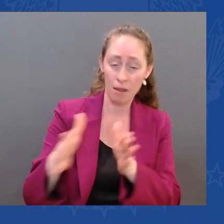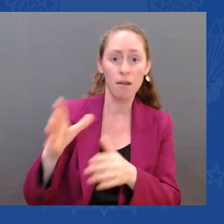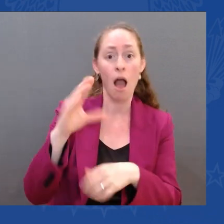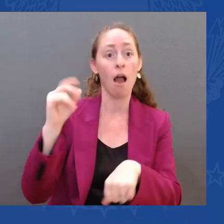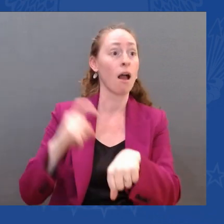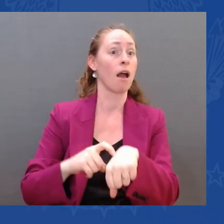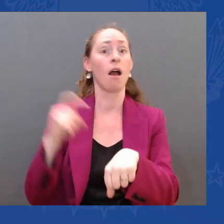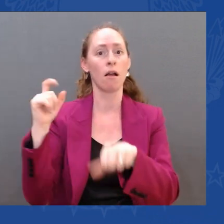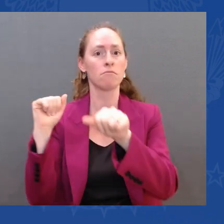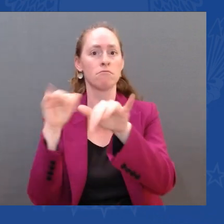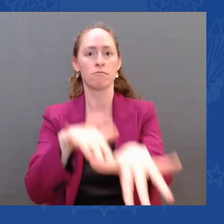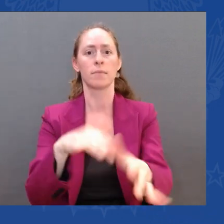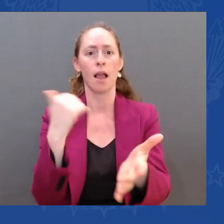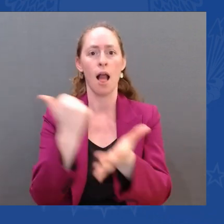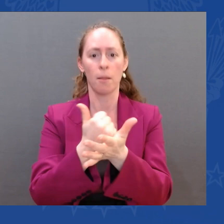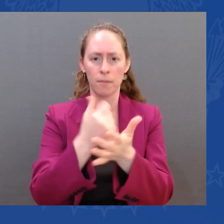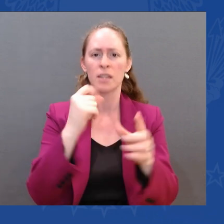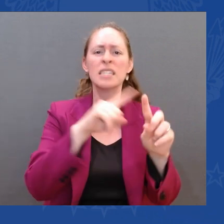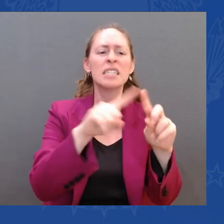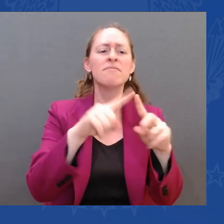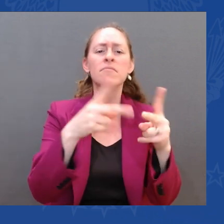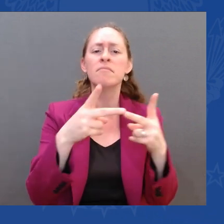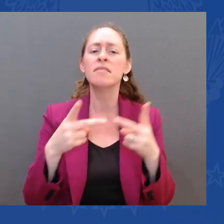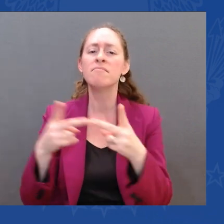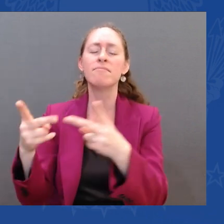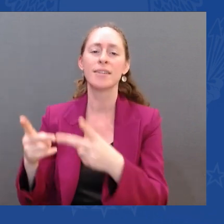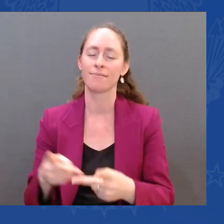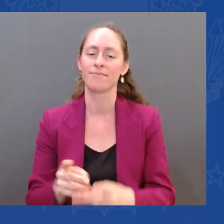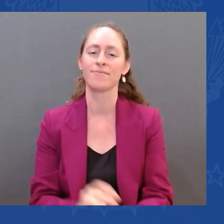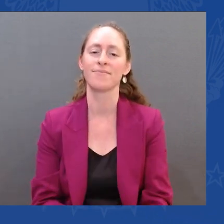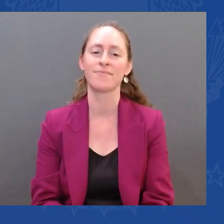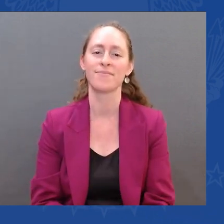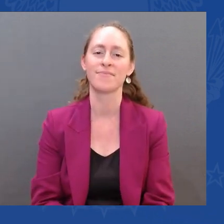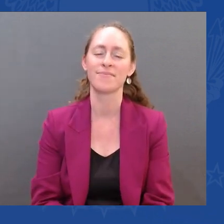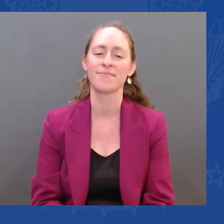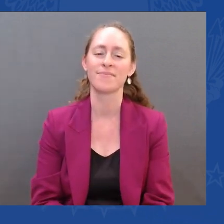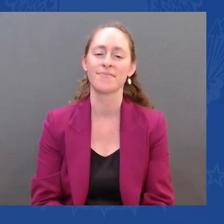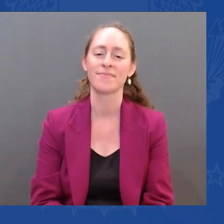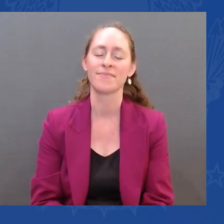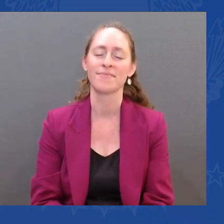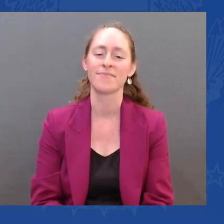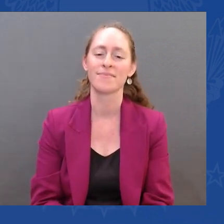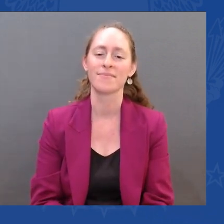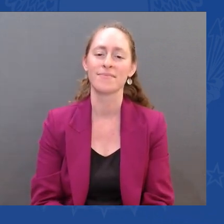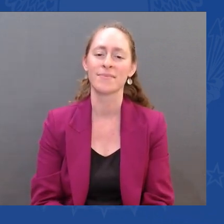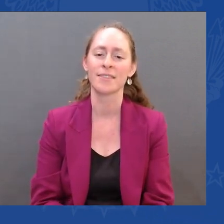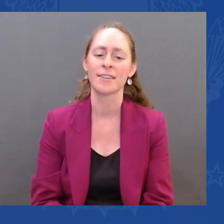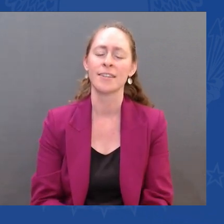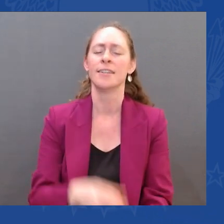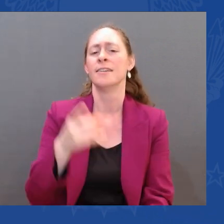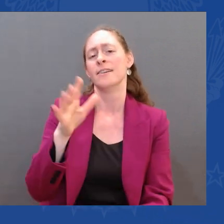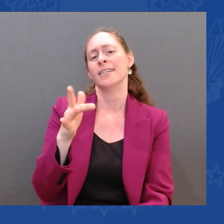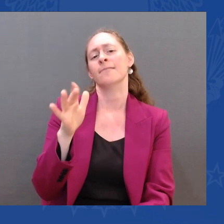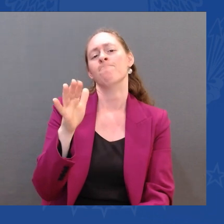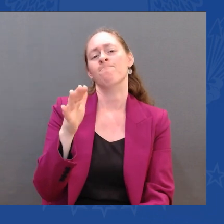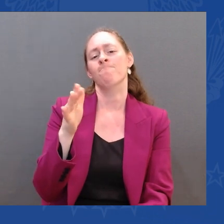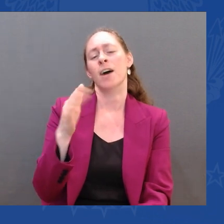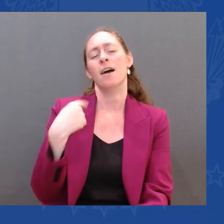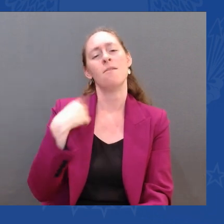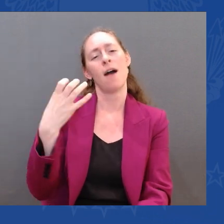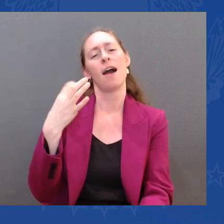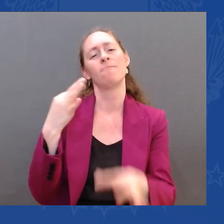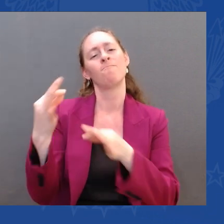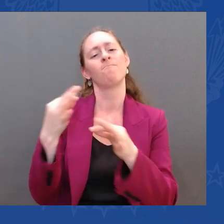you know, one of our charges — and is — well, put it another way. One of the changes I directed is that —